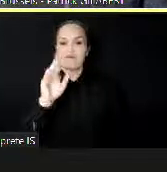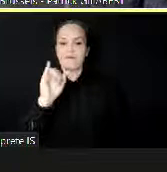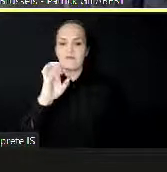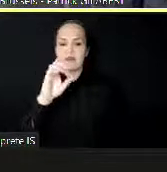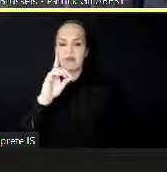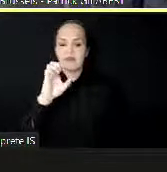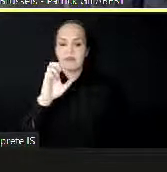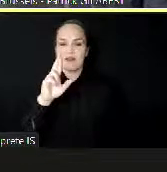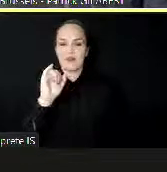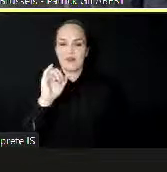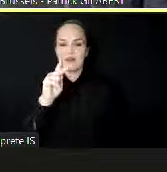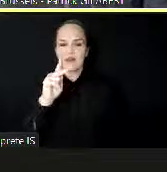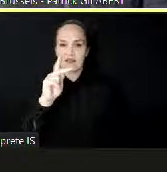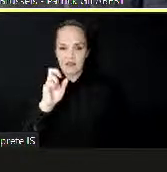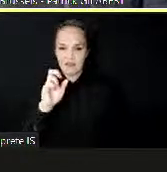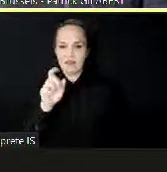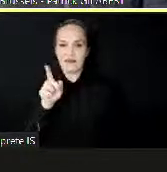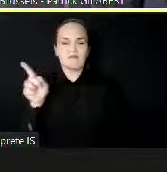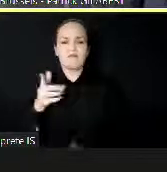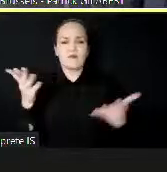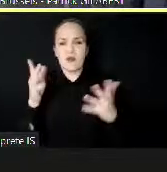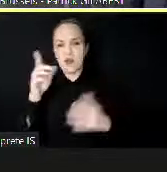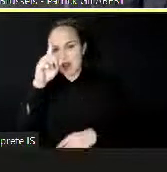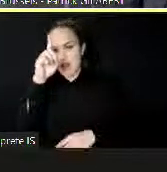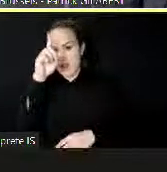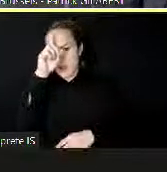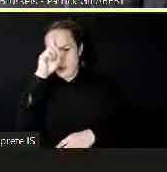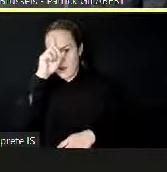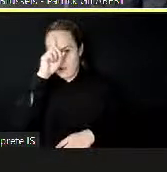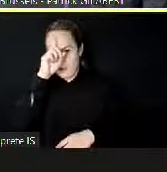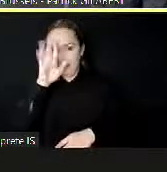for the first statement.